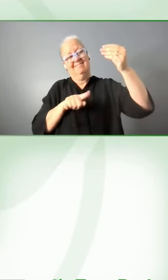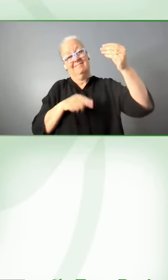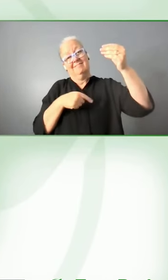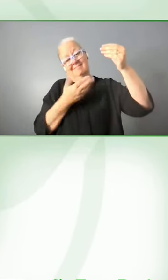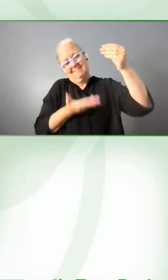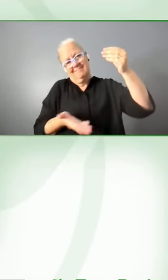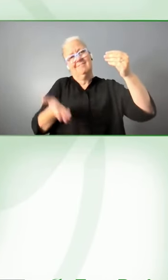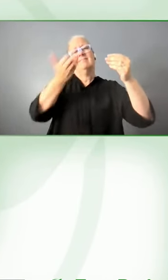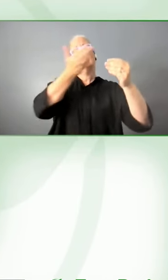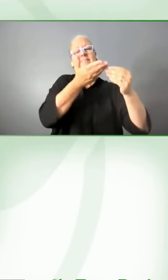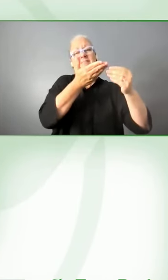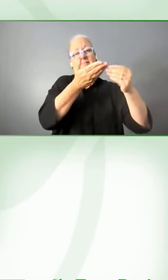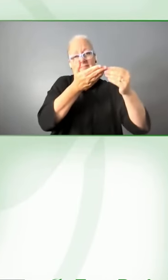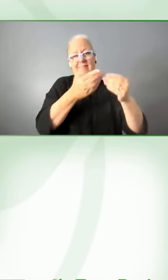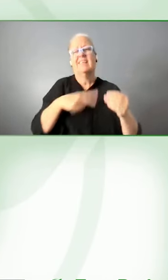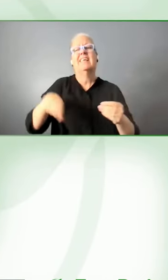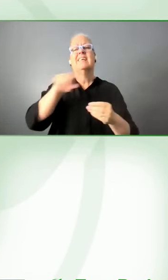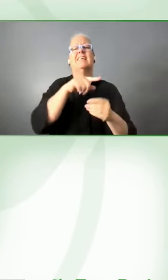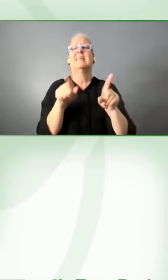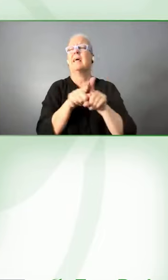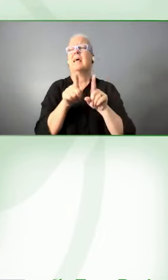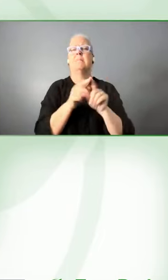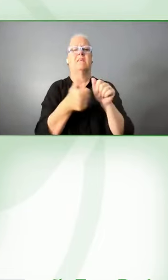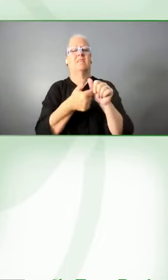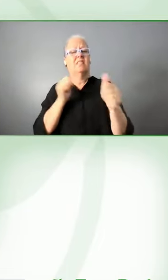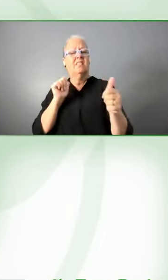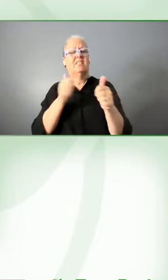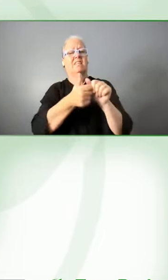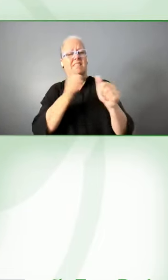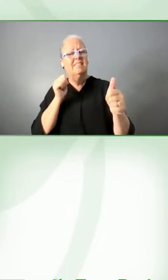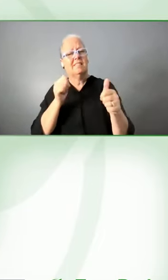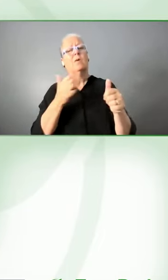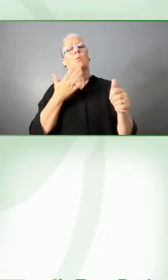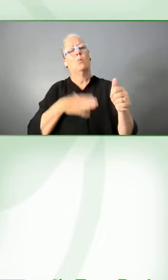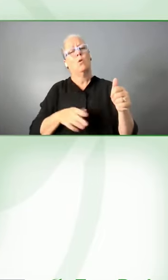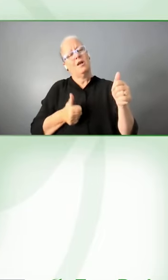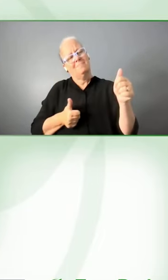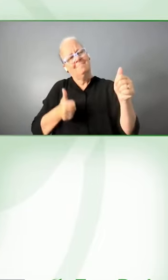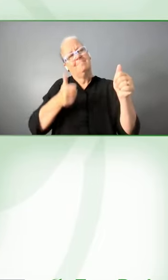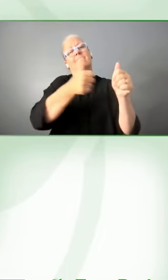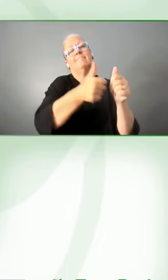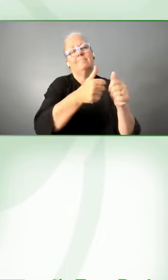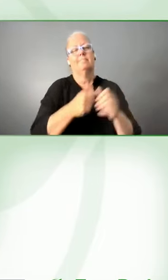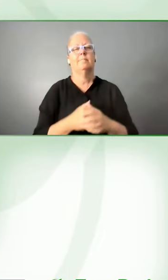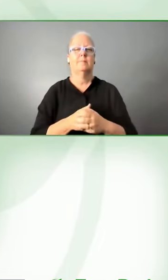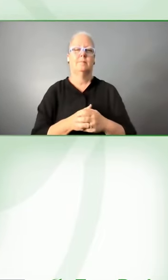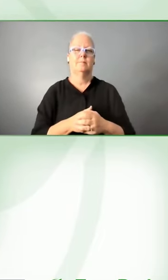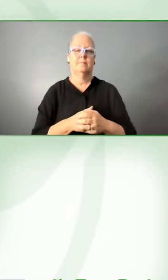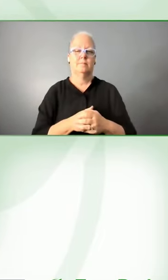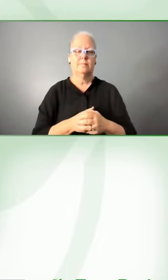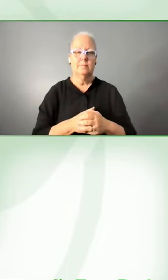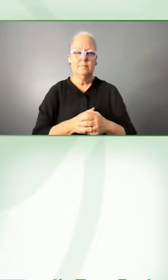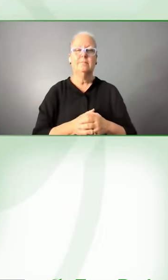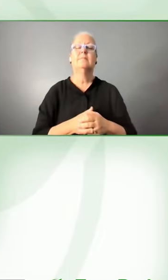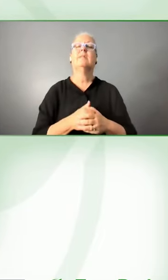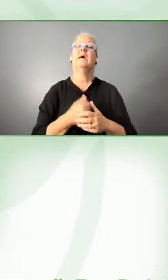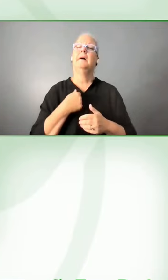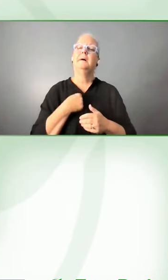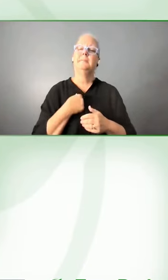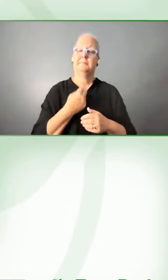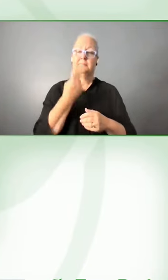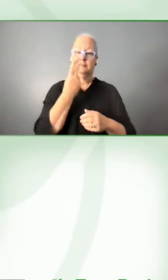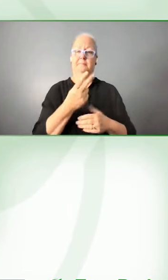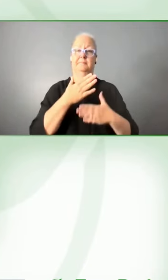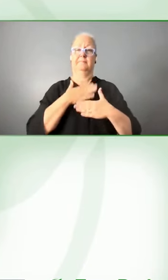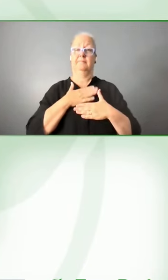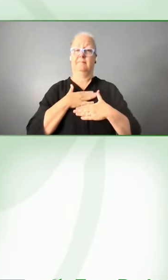might still be left behind at the moment but just to jump back to some of the things I've seen in the Barclays in my time at Barclays that